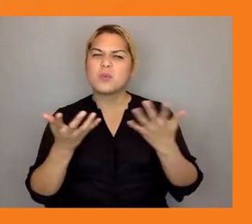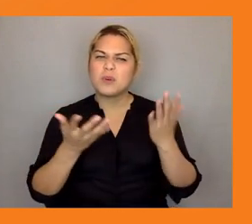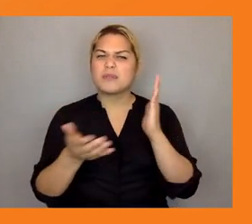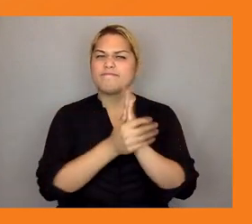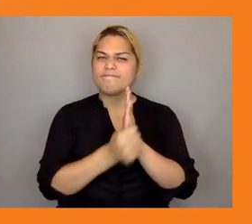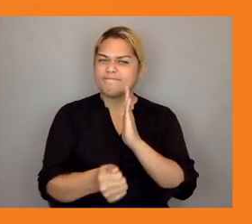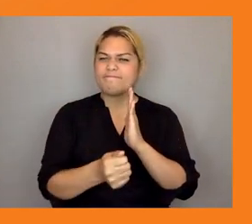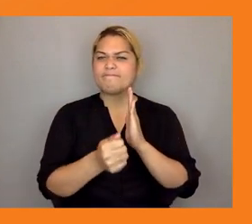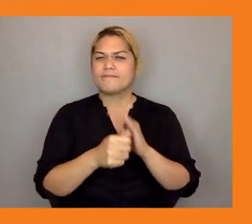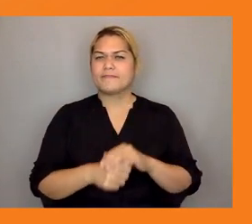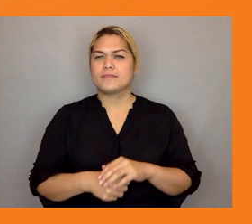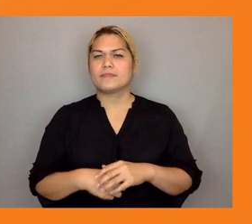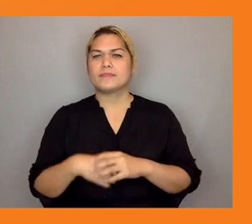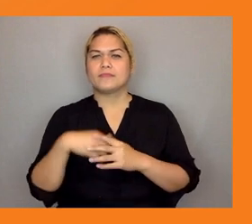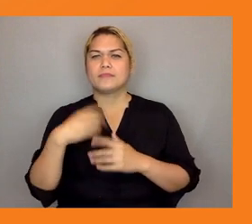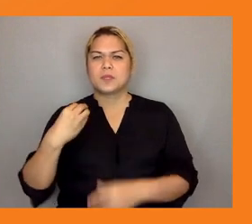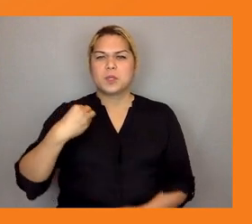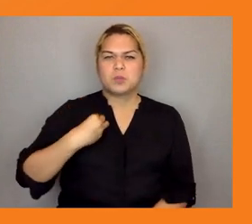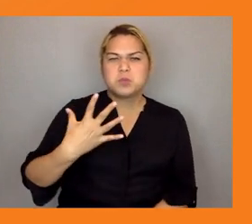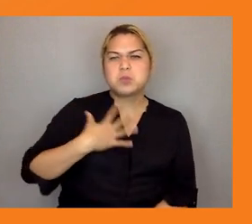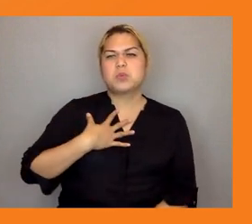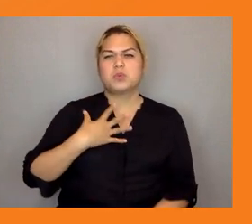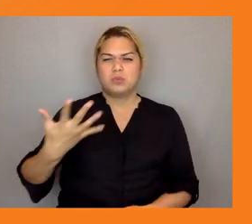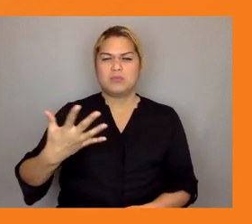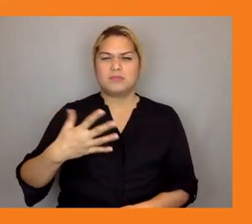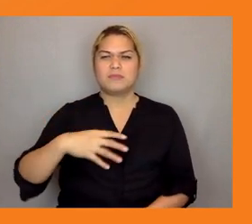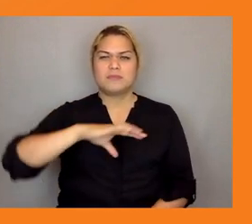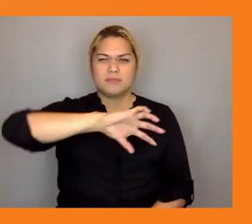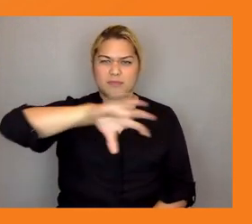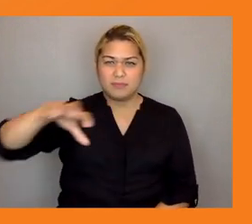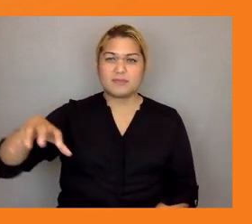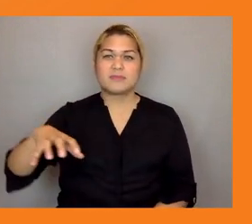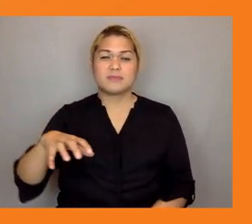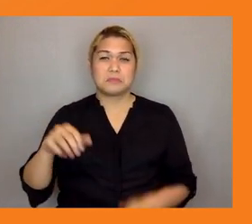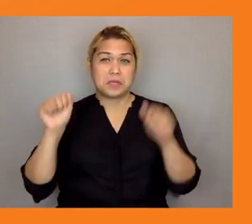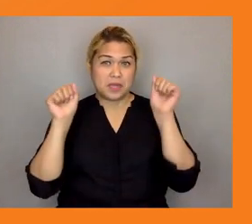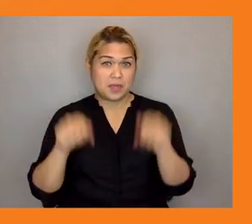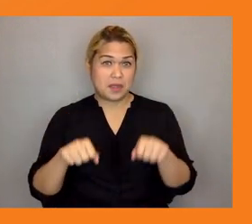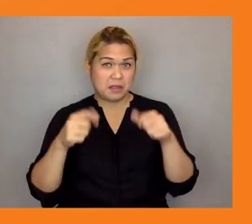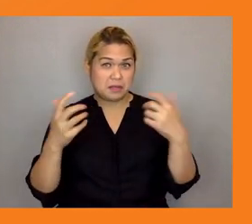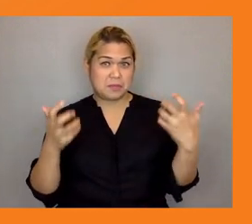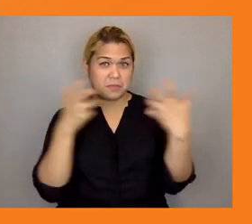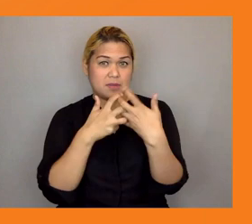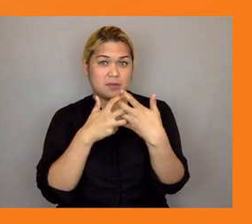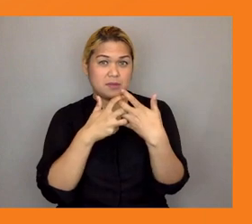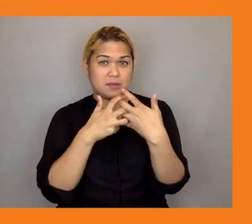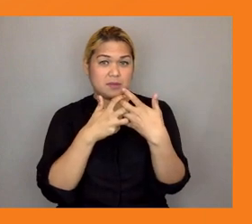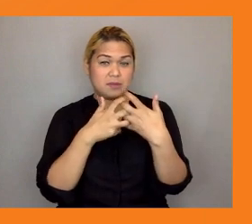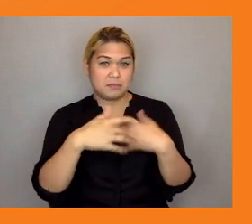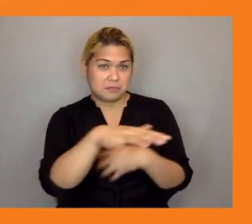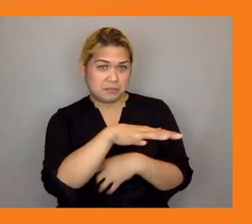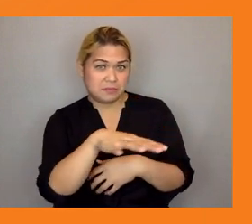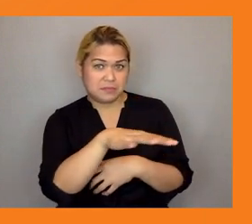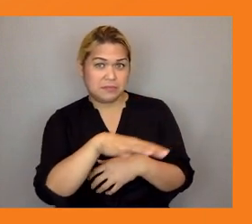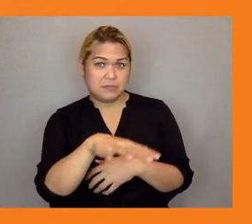it also needs efforts to build the capacity to identify the appropriate technologies in the country context and deploy adapt and scale them up